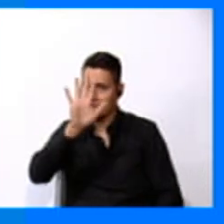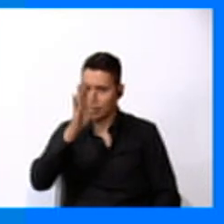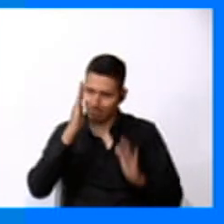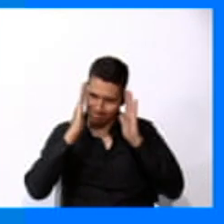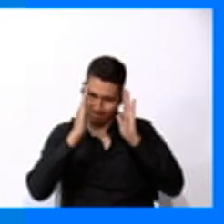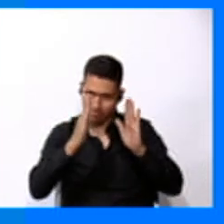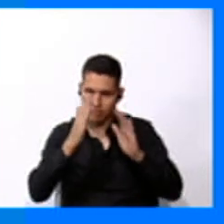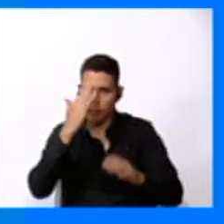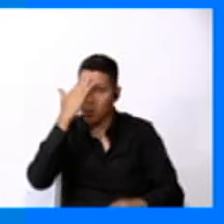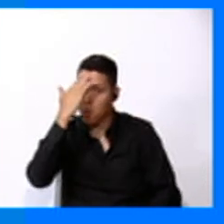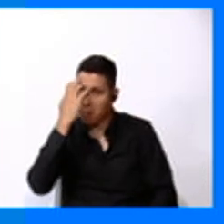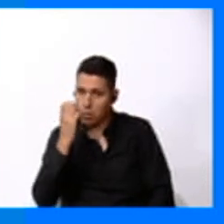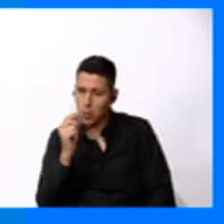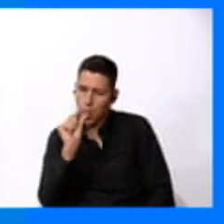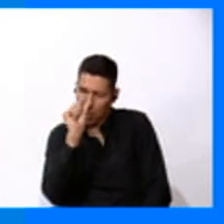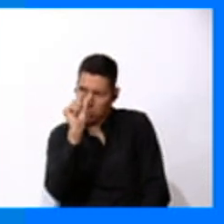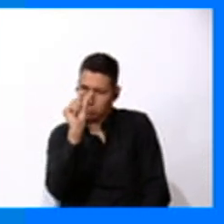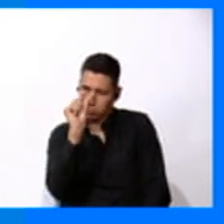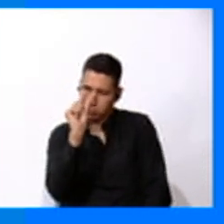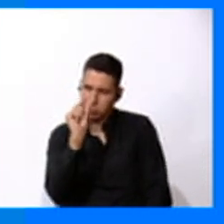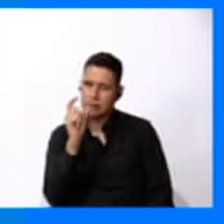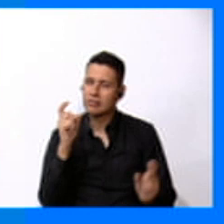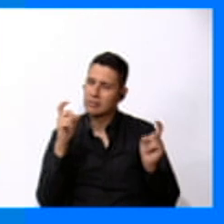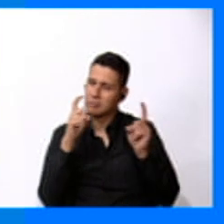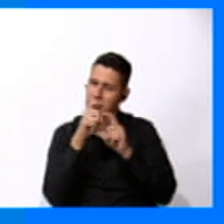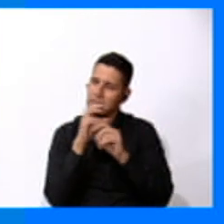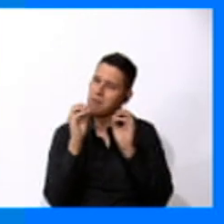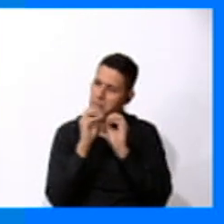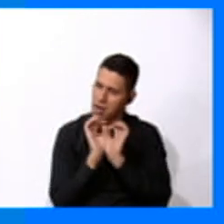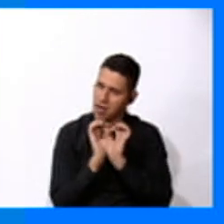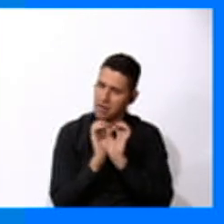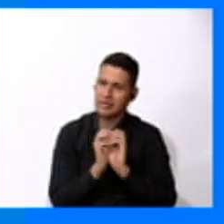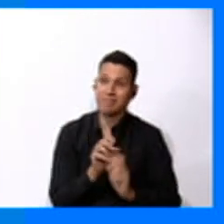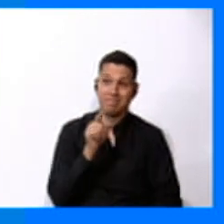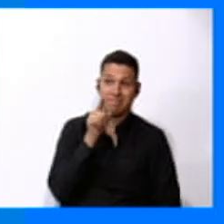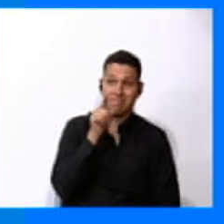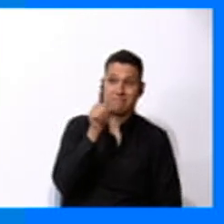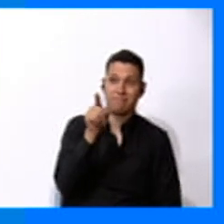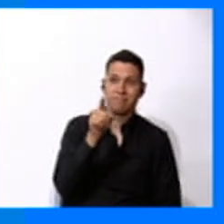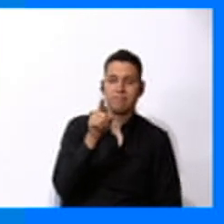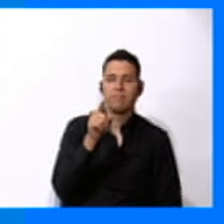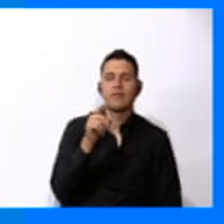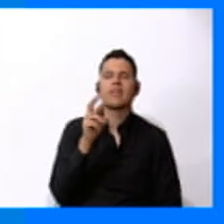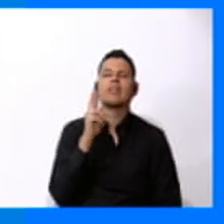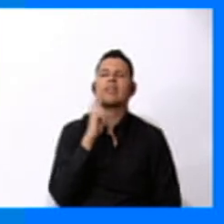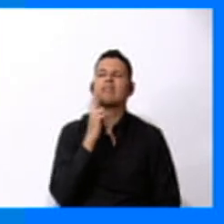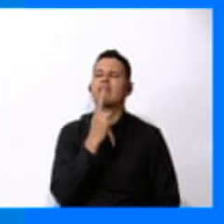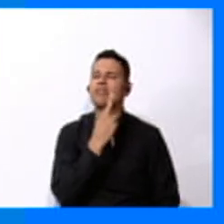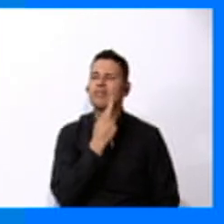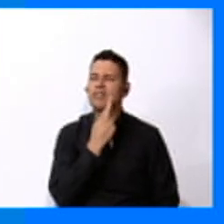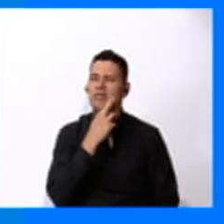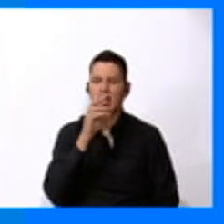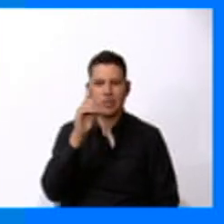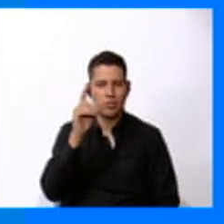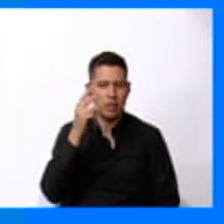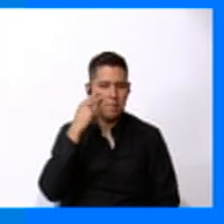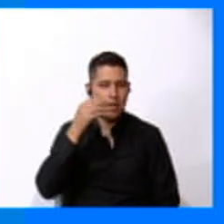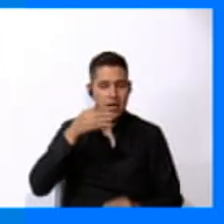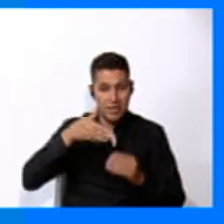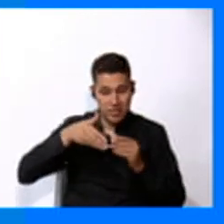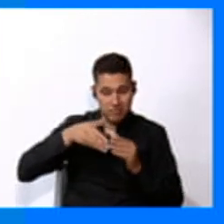Because this is a little bit more difficult. Where is the restaurant? Vean las flechas.